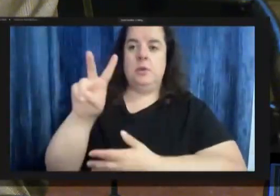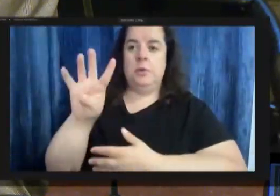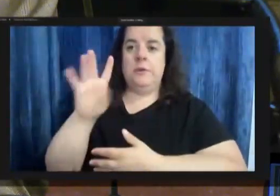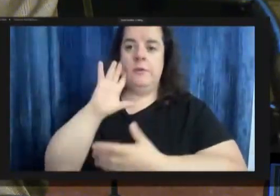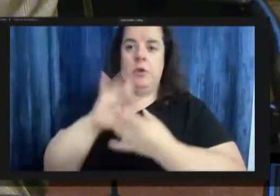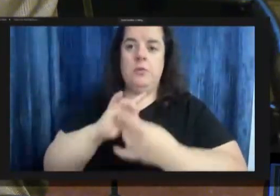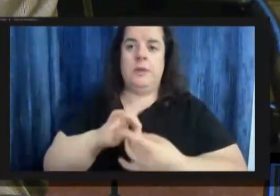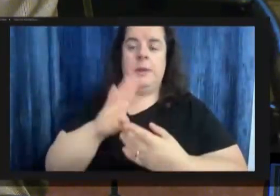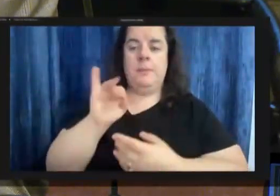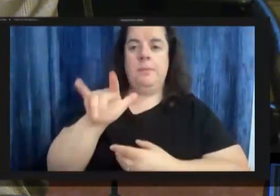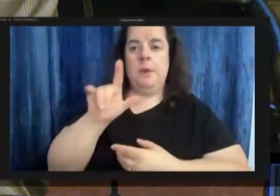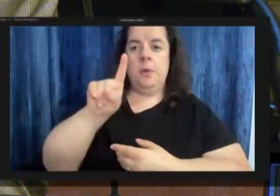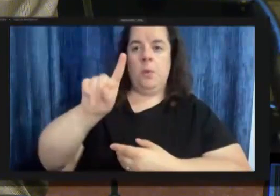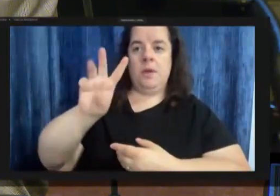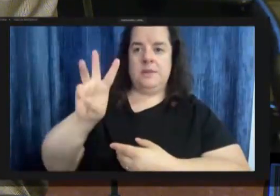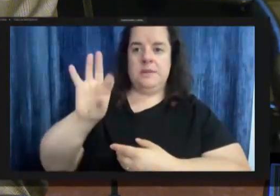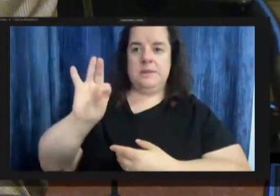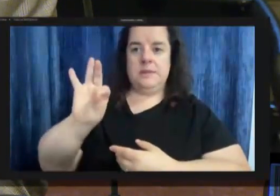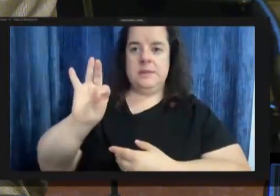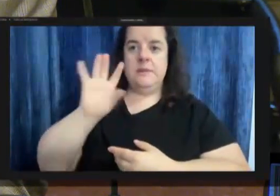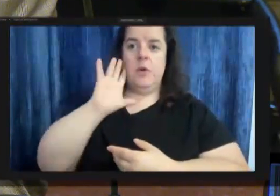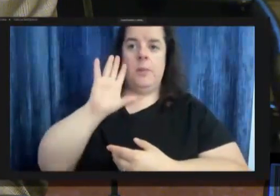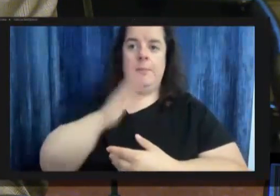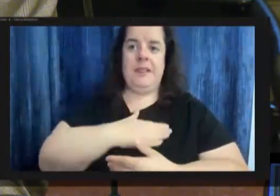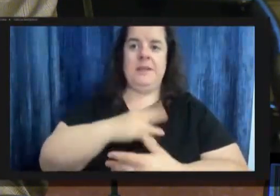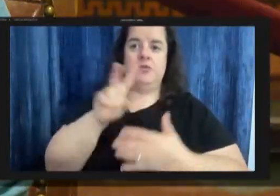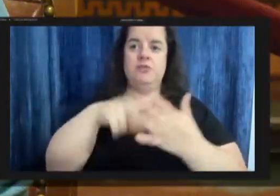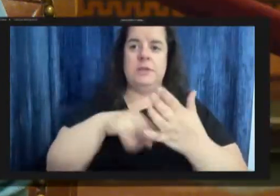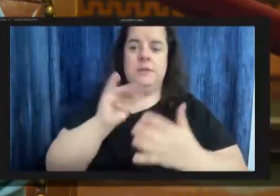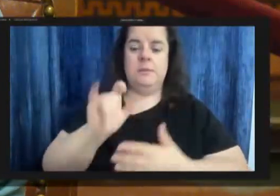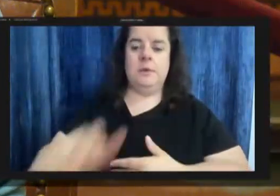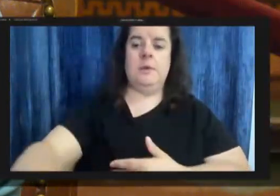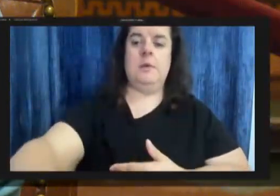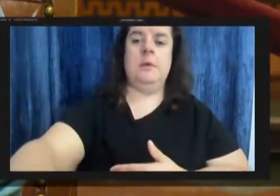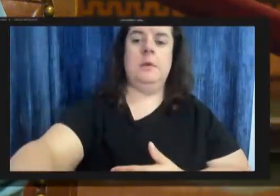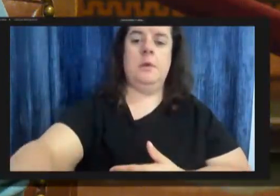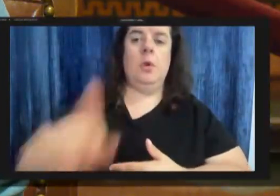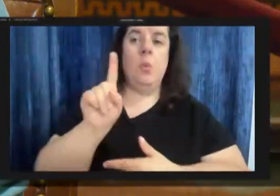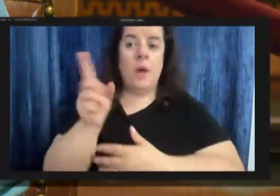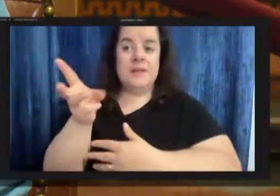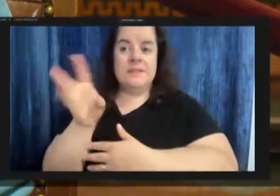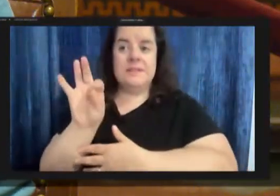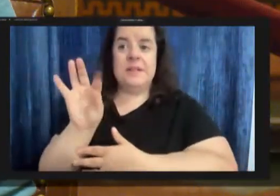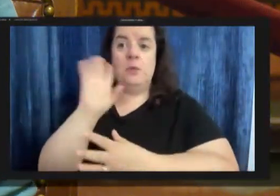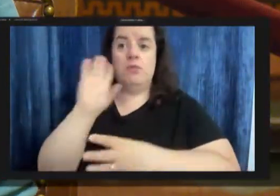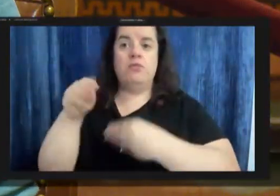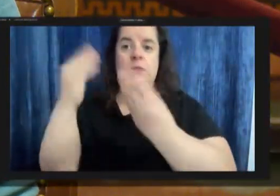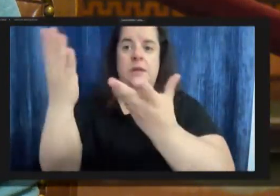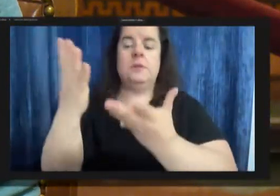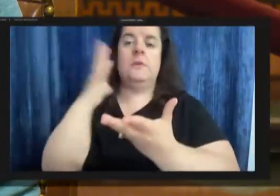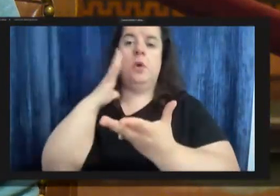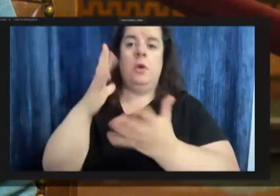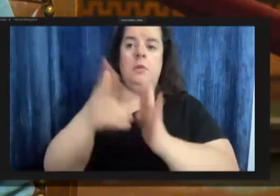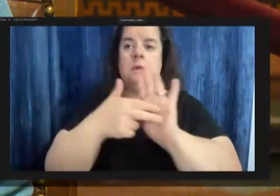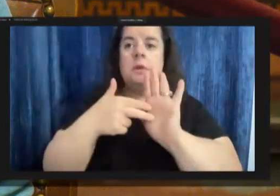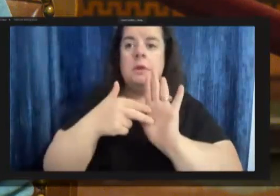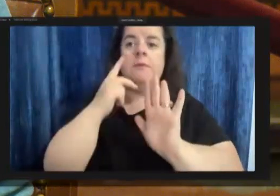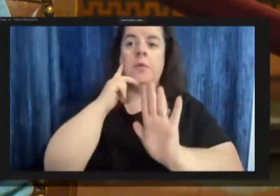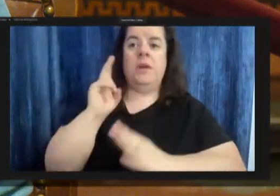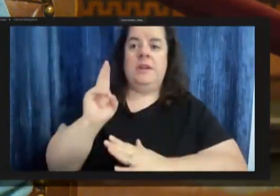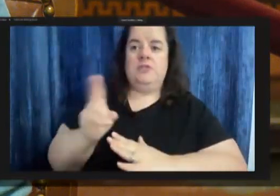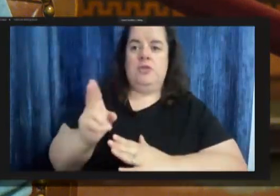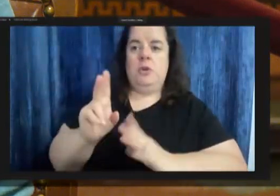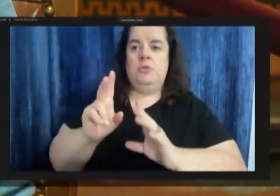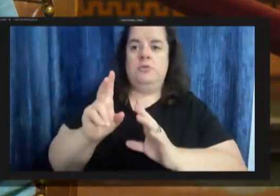bill 169 would the clerk please read the title of the bill bill 169 resolution providing for the designation as a historic